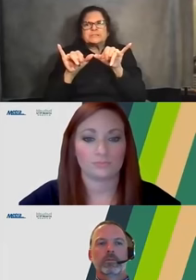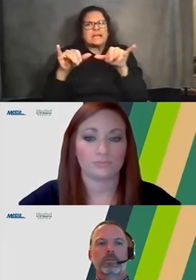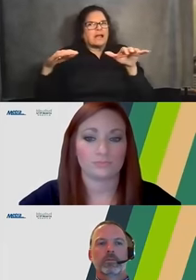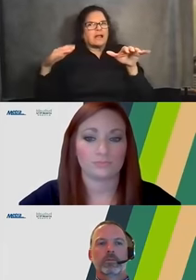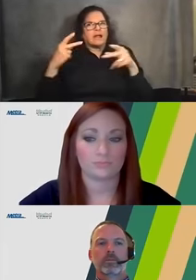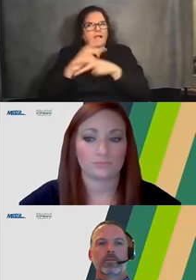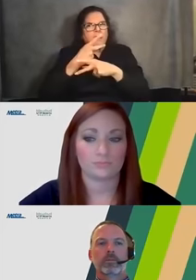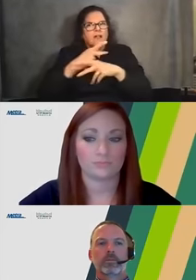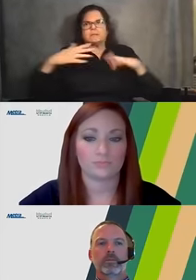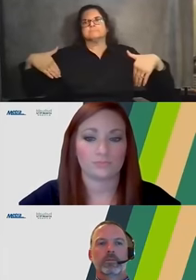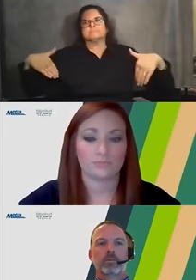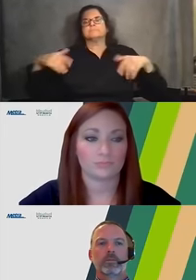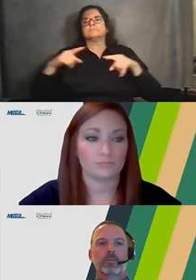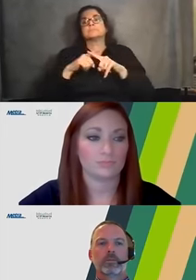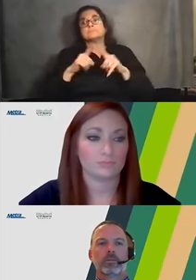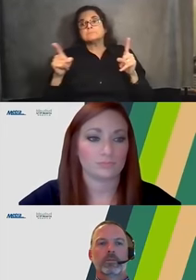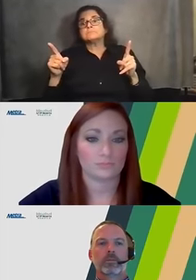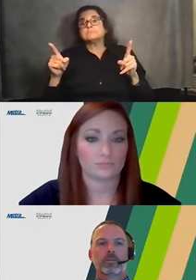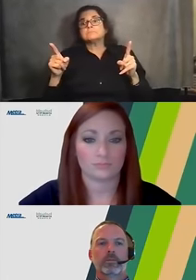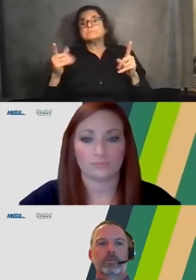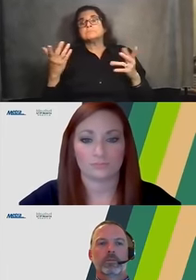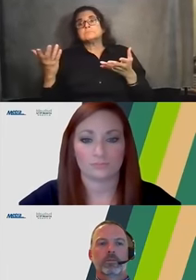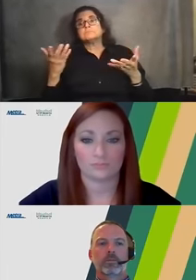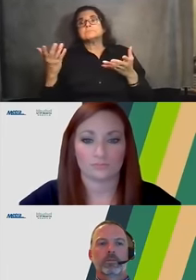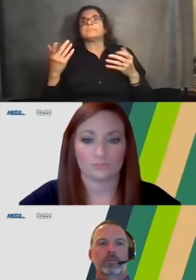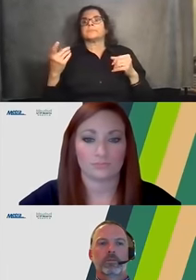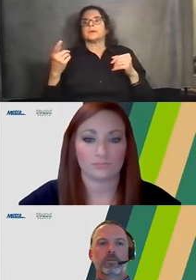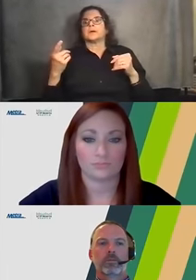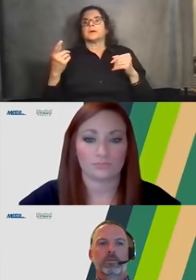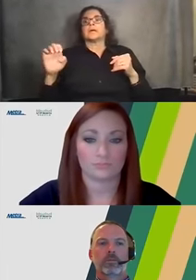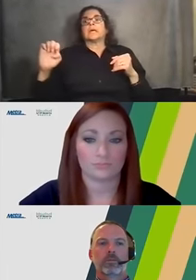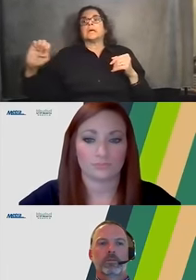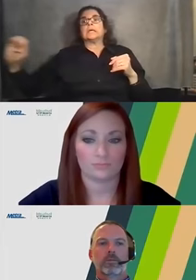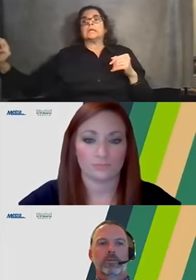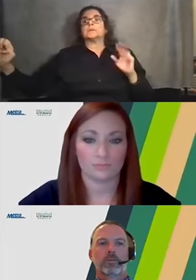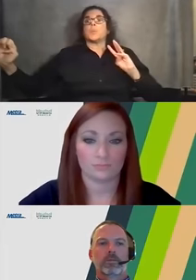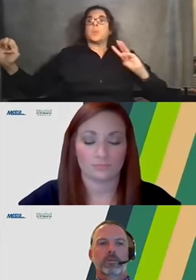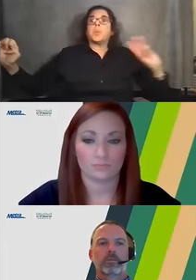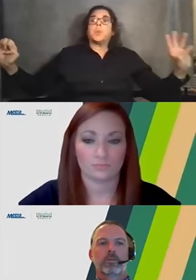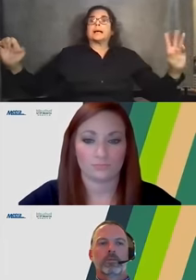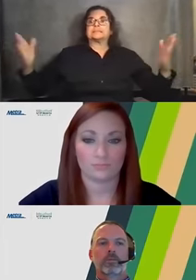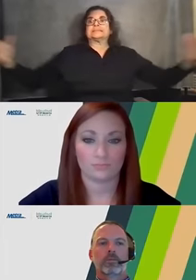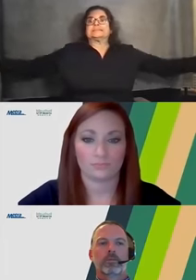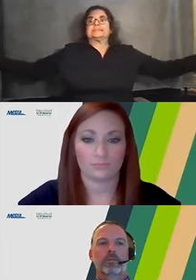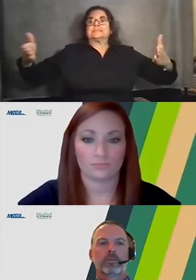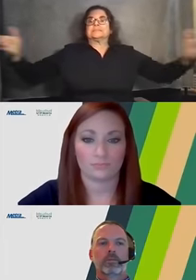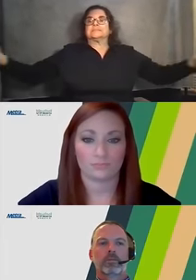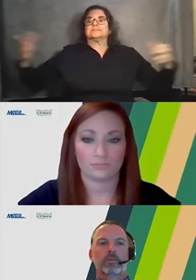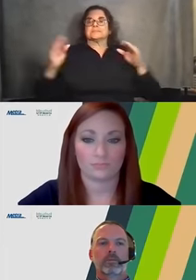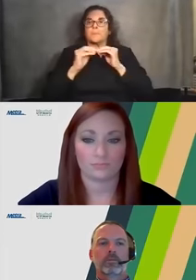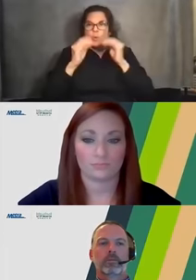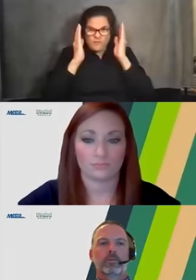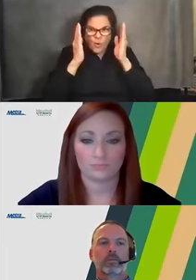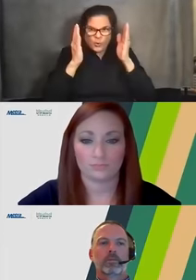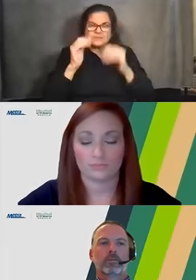the restrictions are more what's happening on those streets east and to the west and, and throughout the entire area than just the bridge